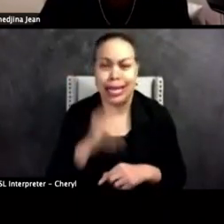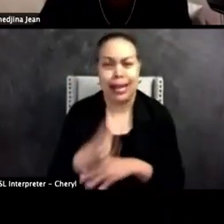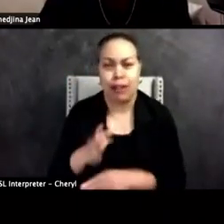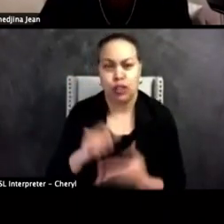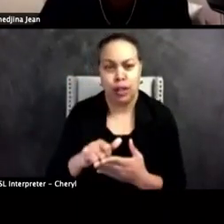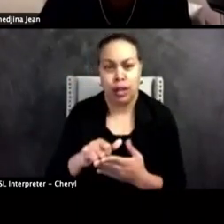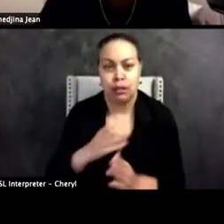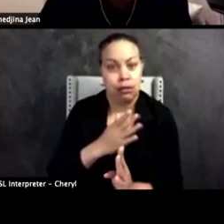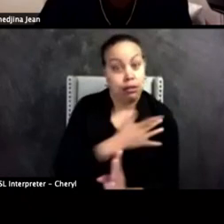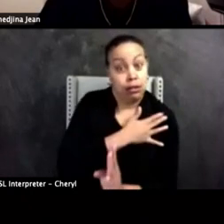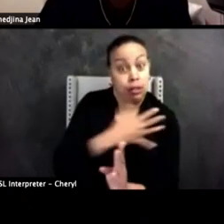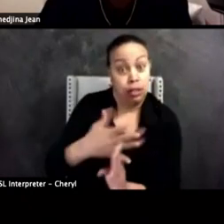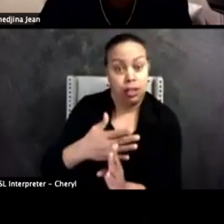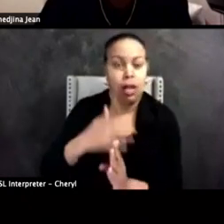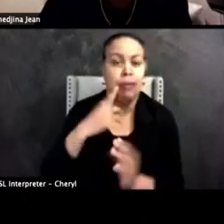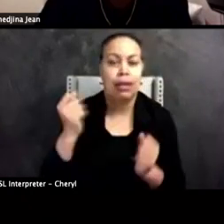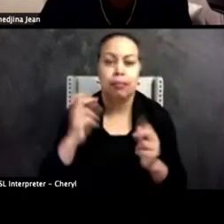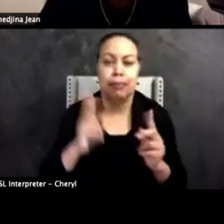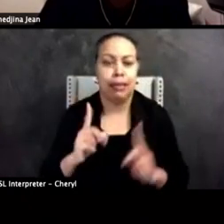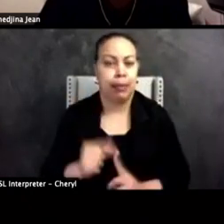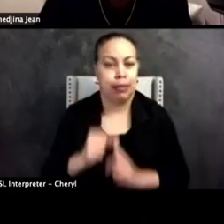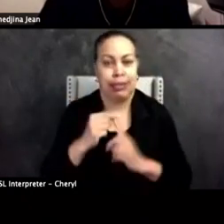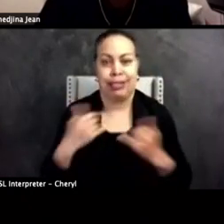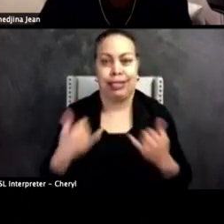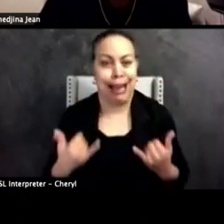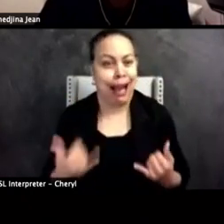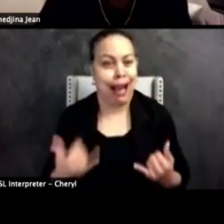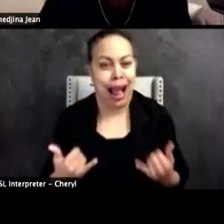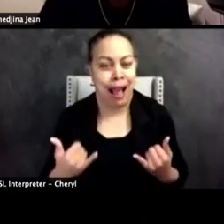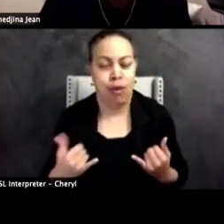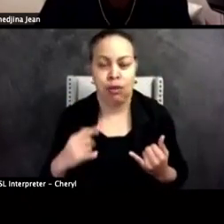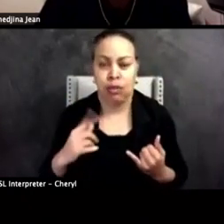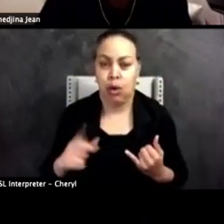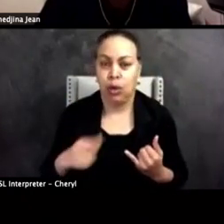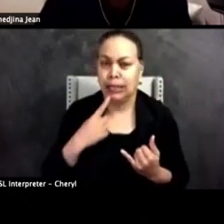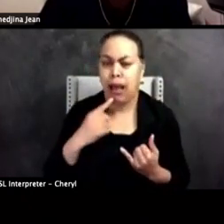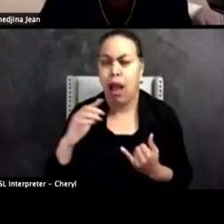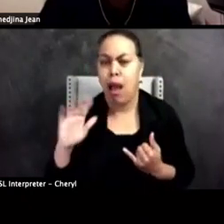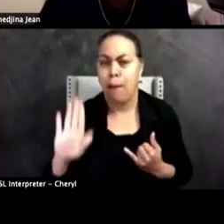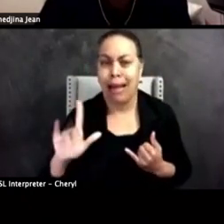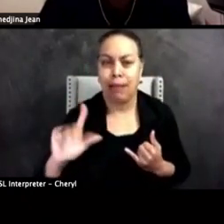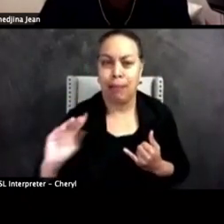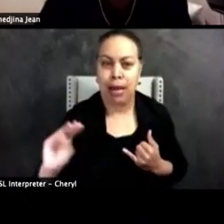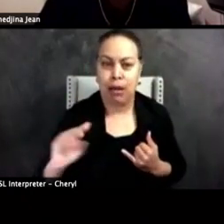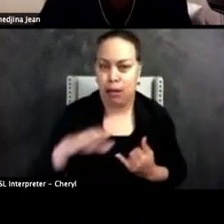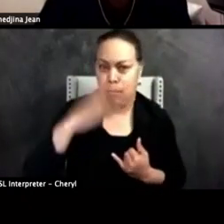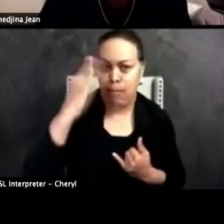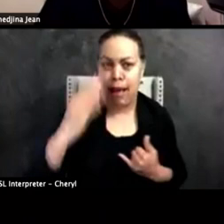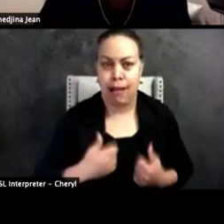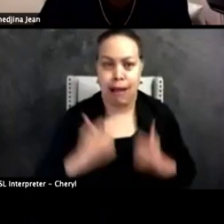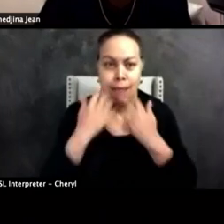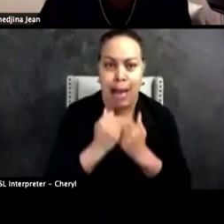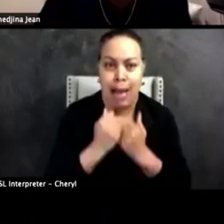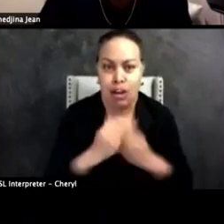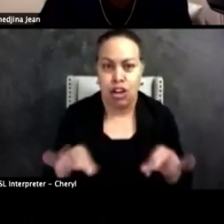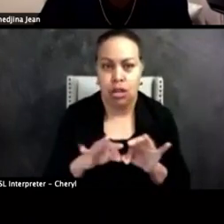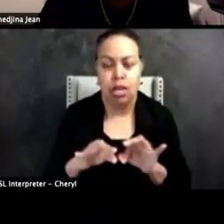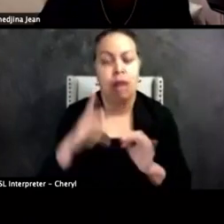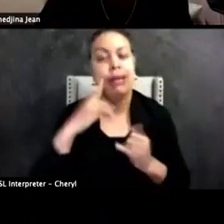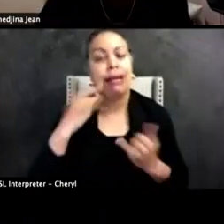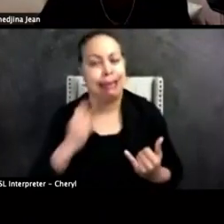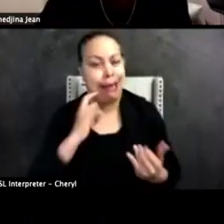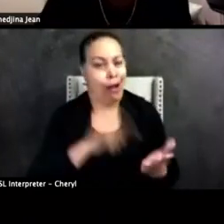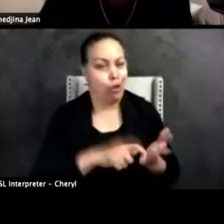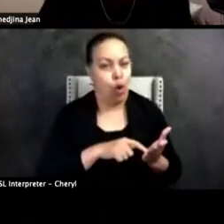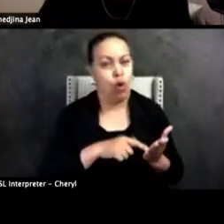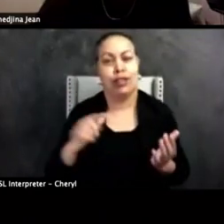that, because a lot of people, especially in this situation right now, they're only saying black lives matter because now they're realizing it with the George Ford death. It should have been a